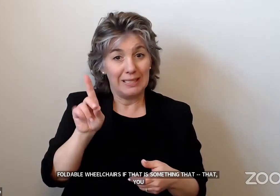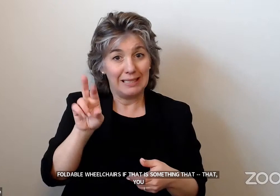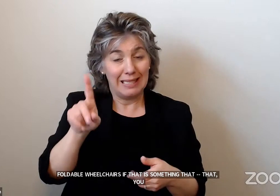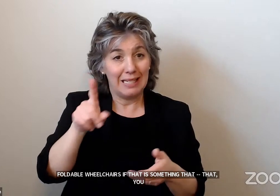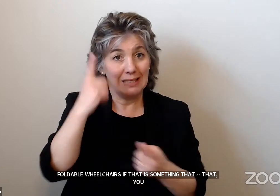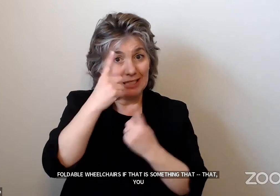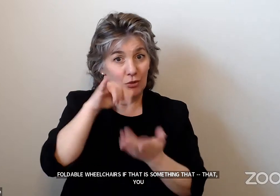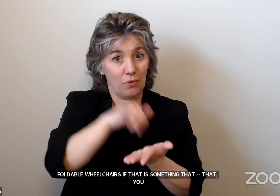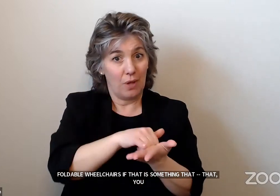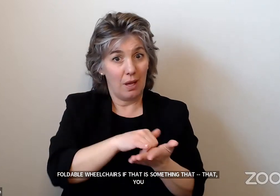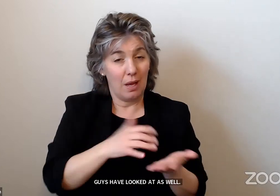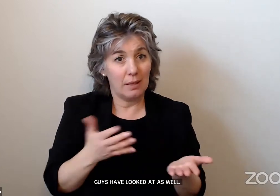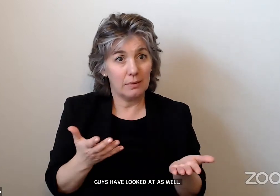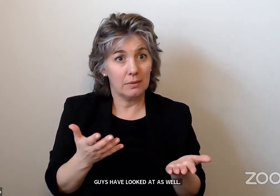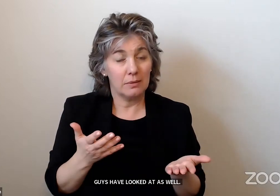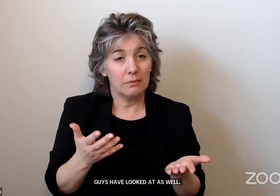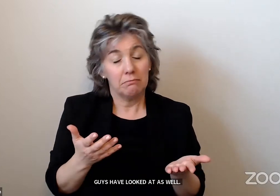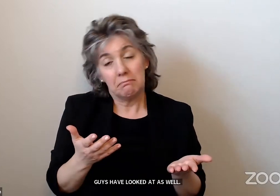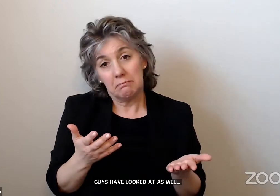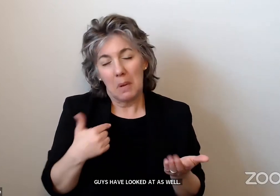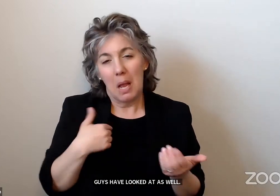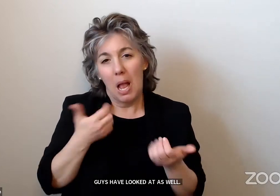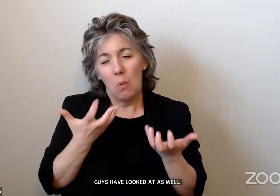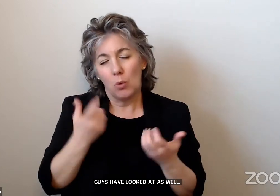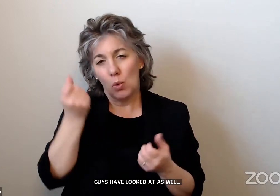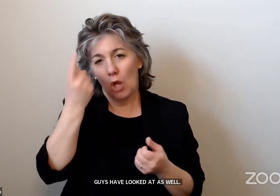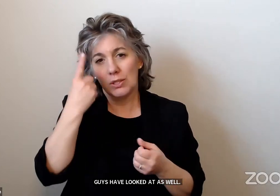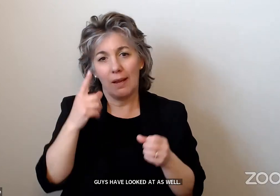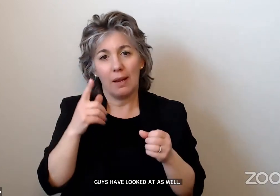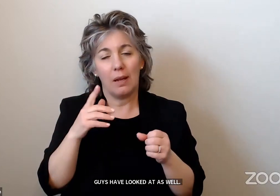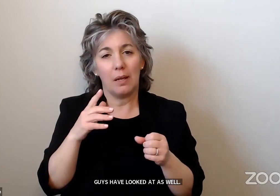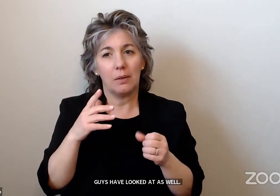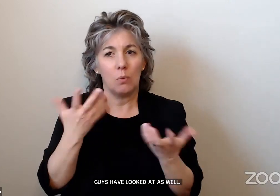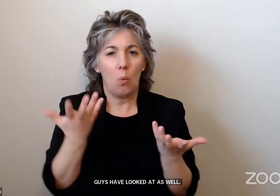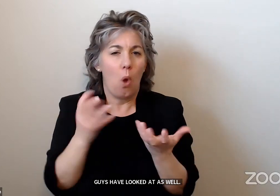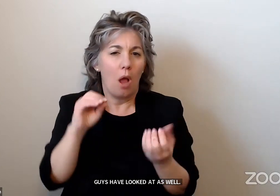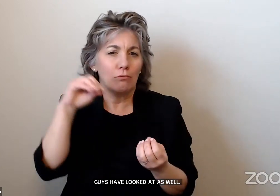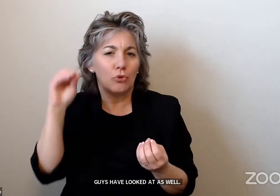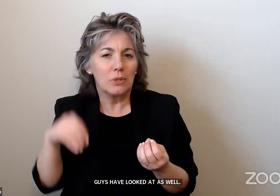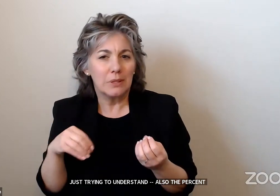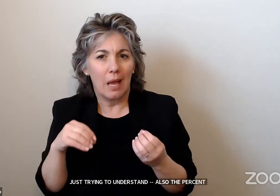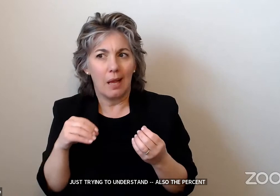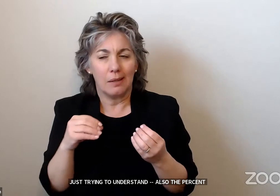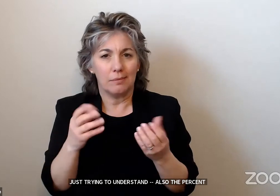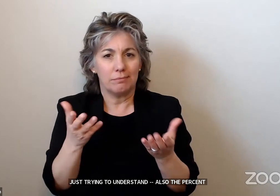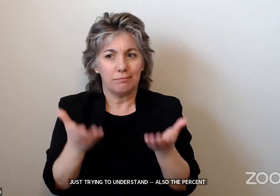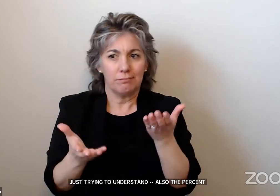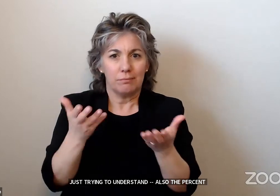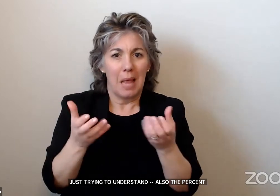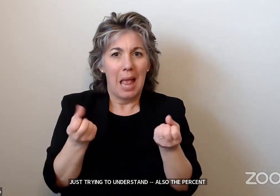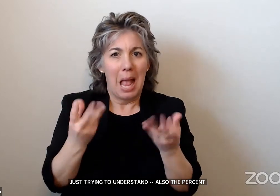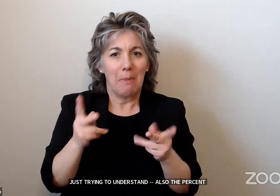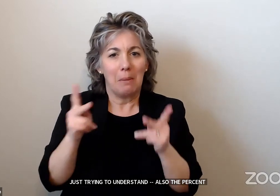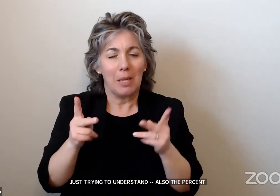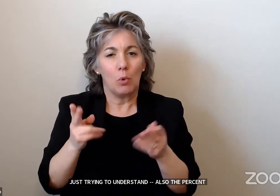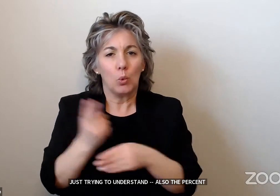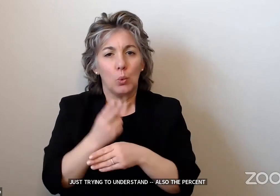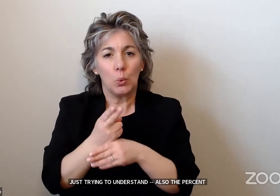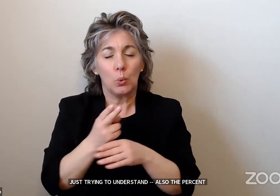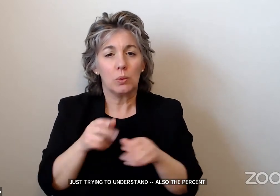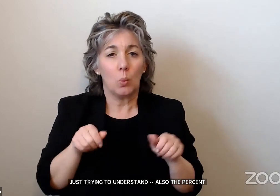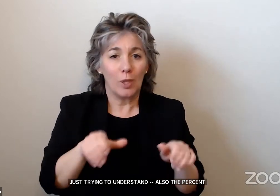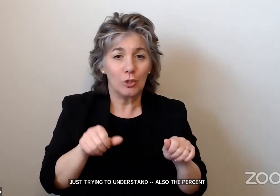well. I'm just trying to understand also the percentage breakdown of how many users use foldable versus non-foldable.